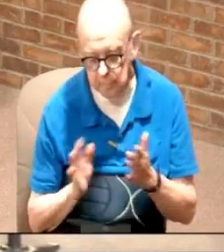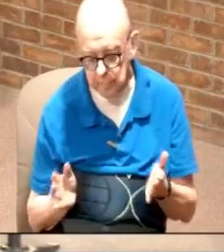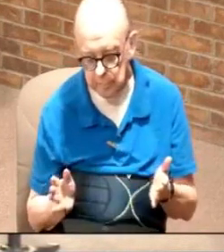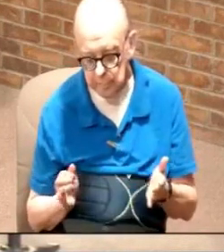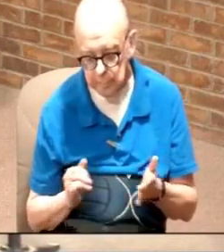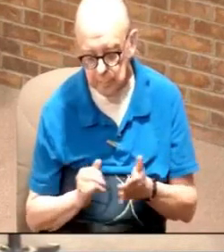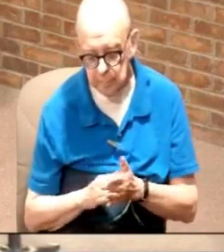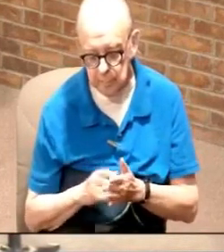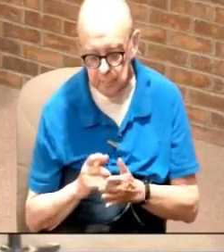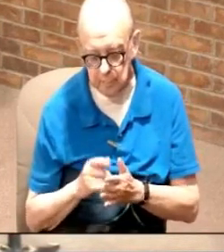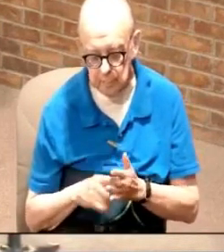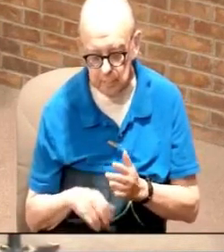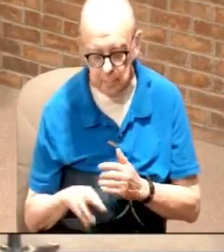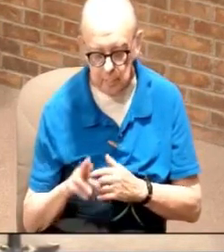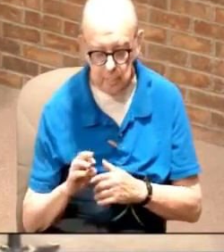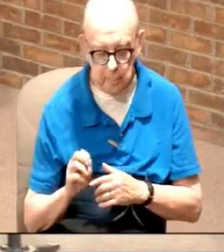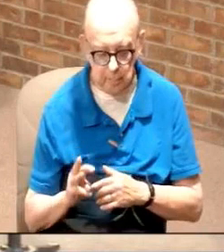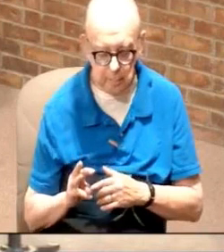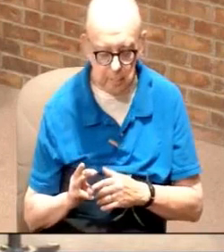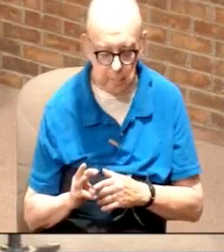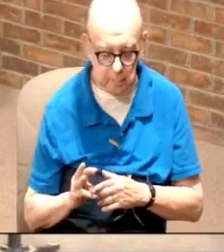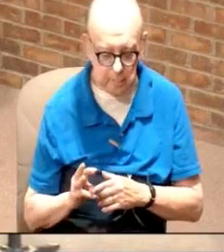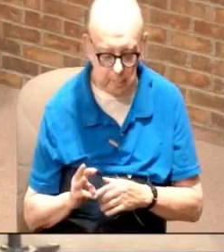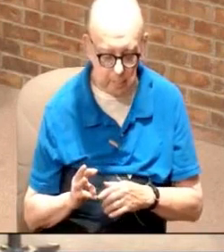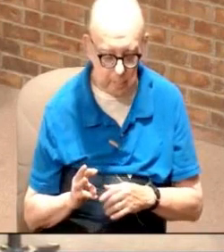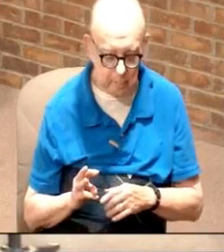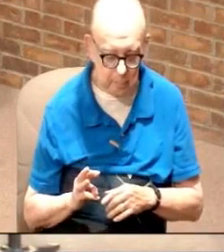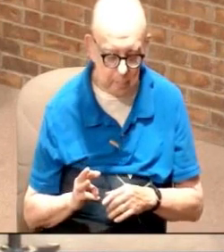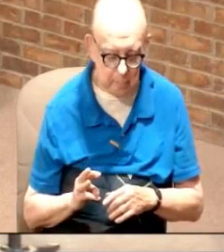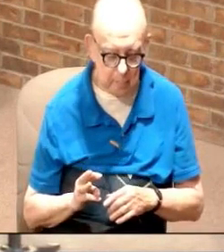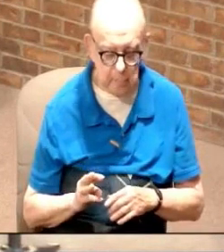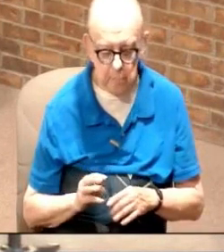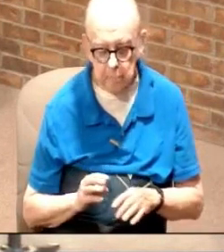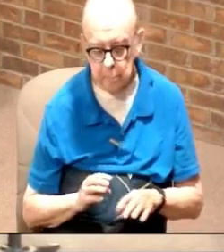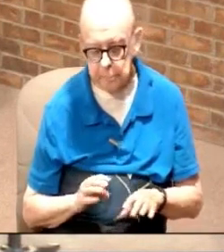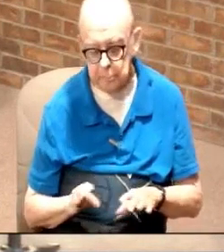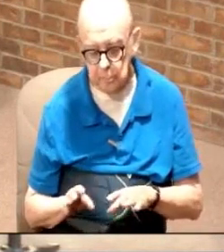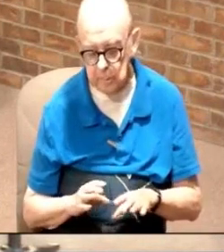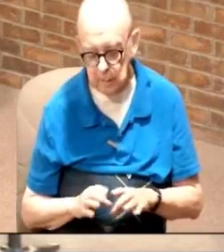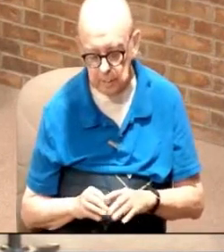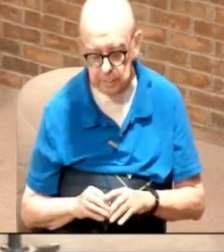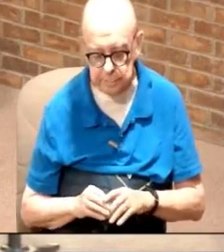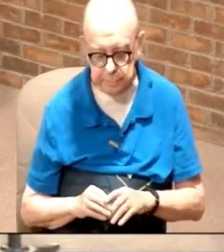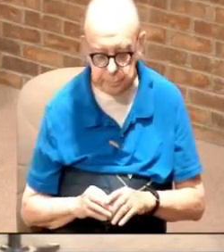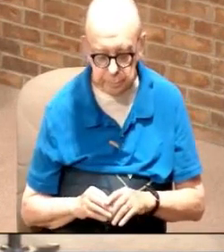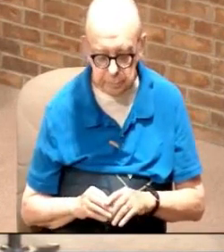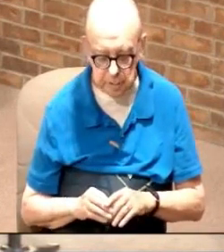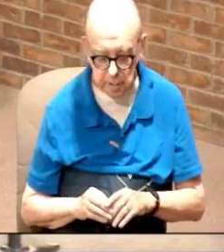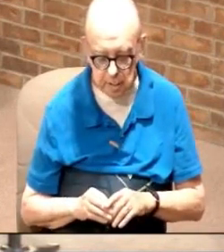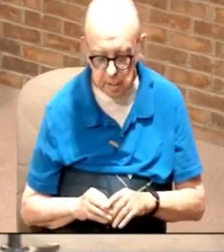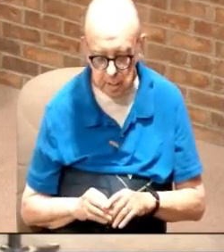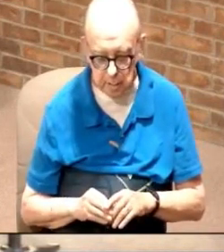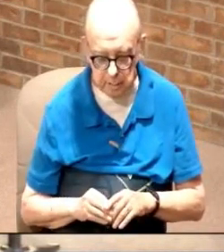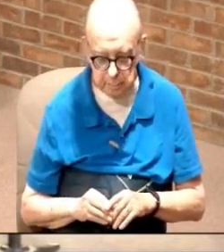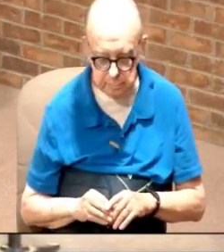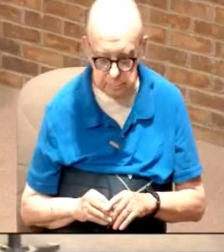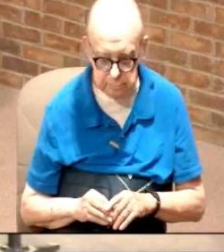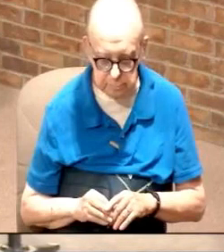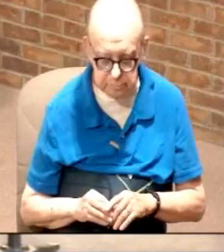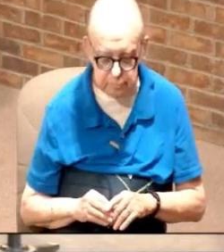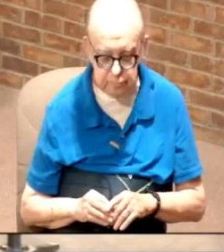in what Rick Warren yeah his name is David Green he believed so much about what Rick Warren was was